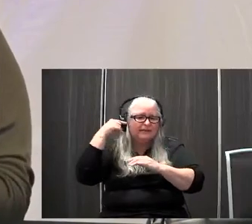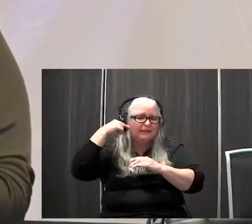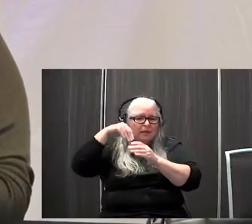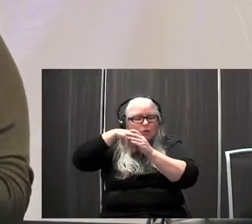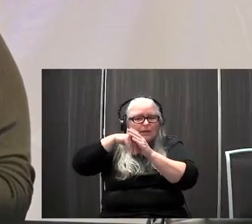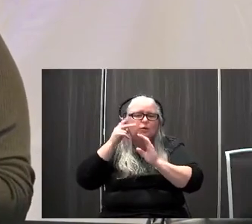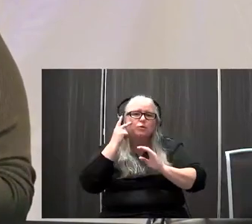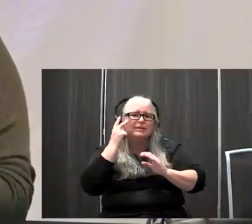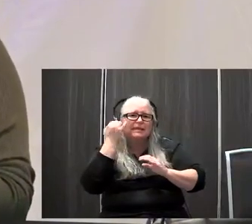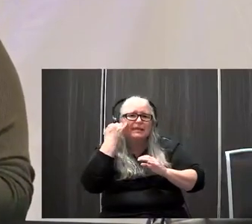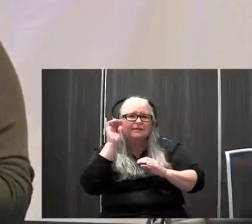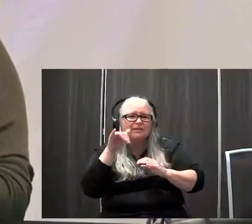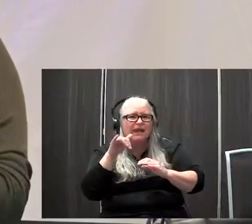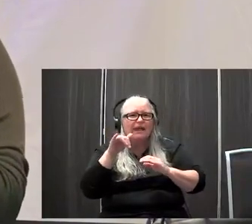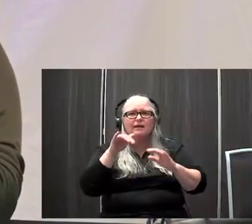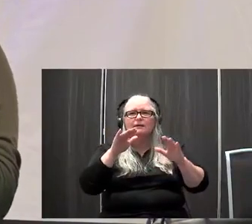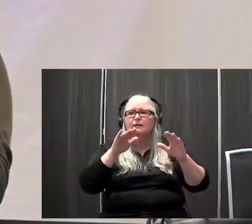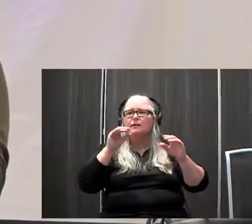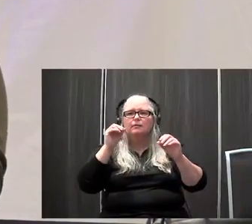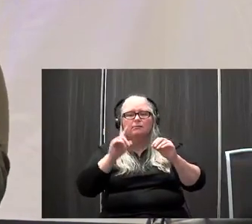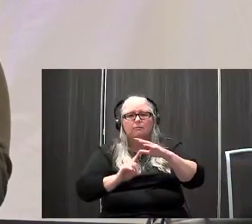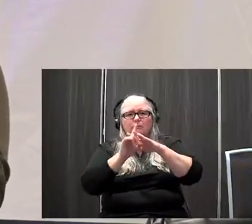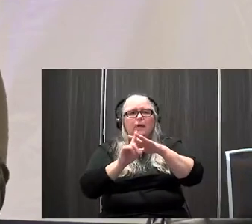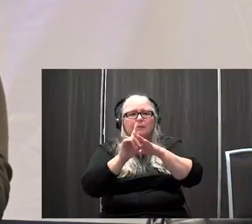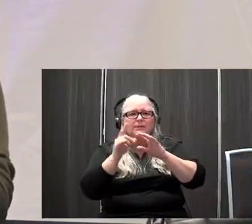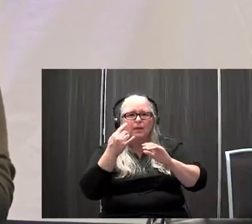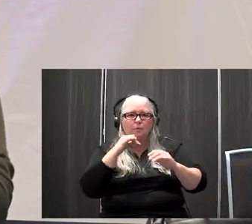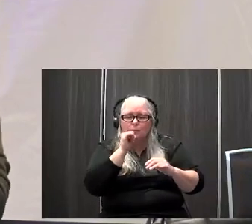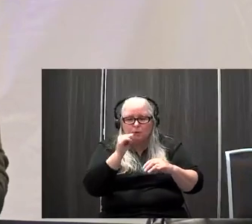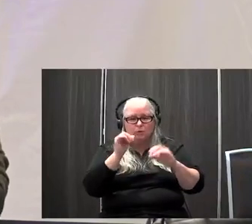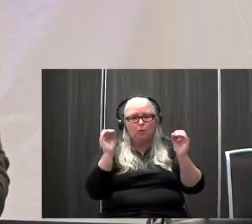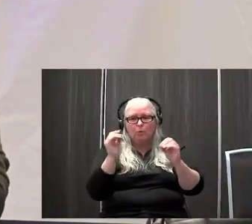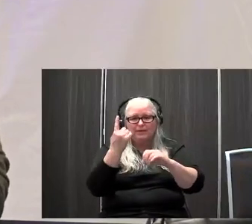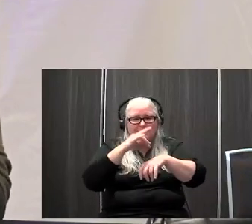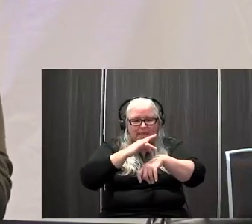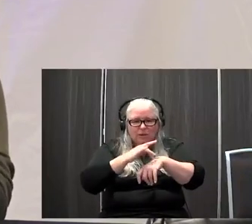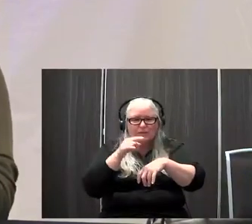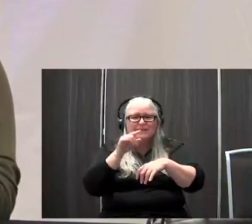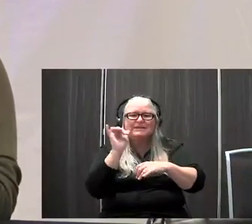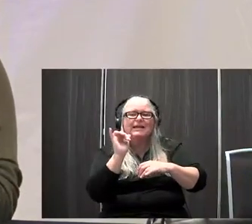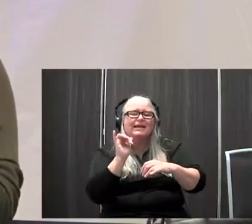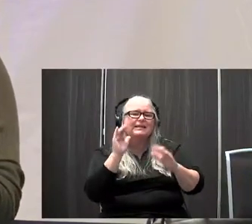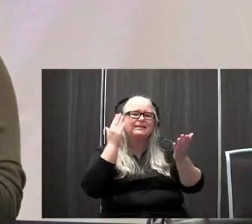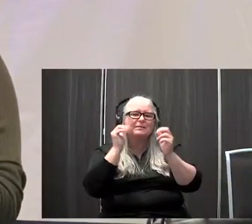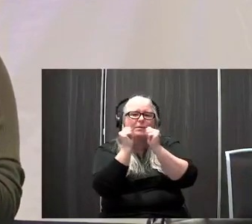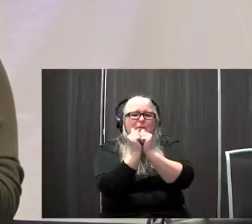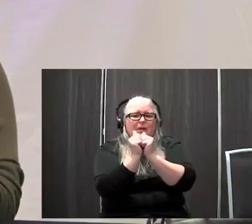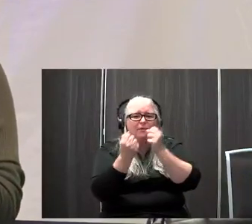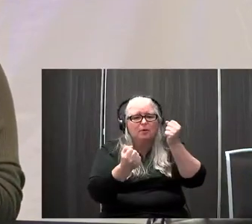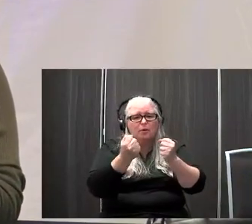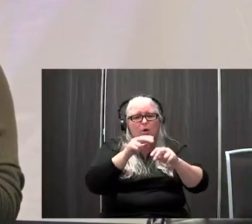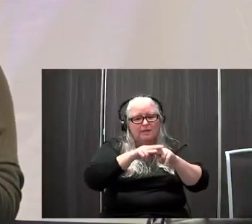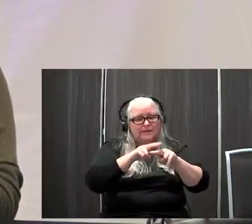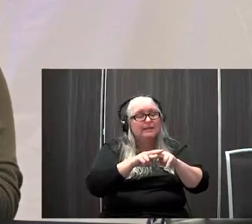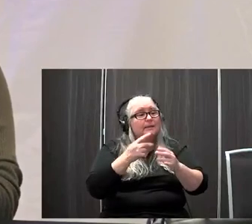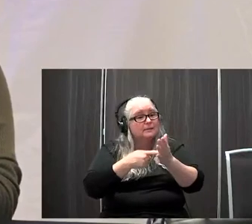on their faces. There's nothing touching them. They're in a car seat that's similar to what they ride in, in the car already. And some of the moms do tell me they hate the car